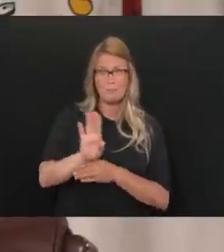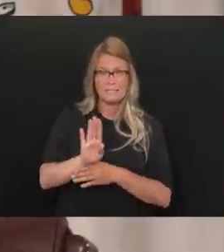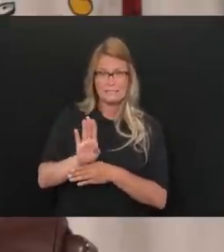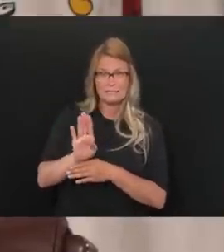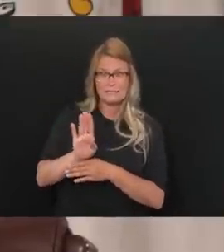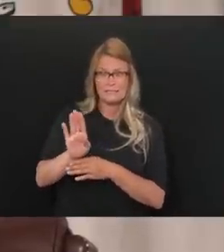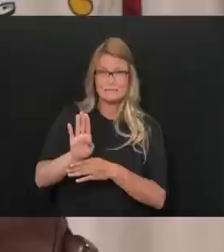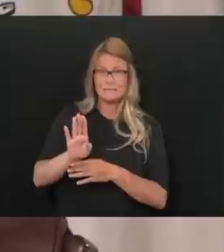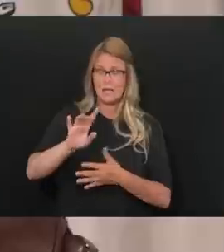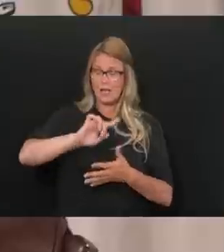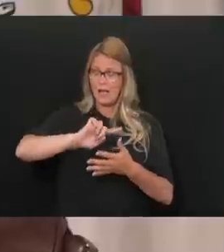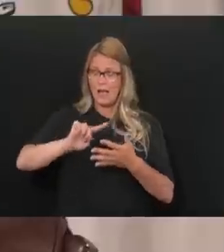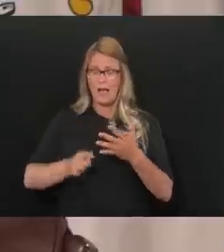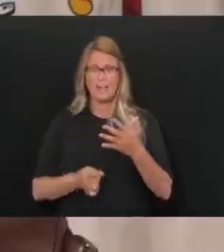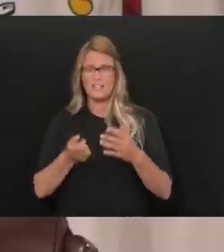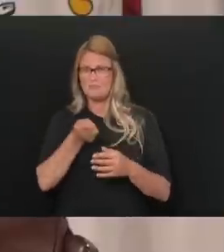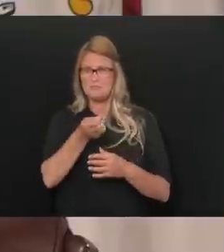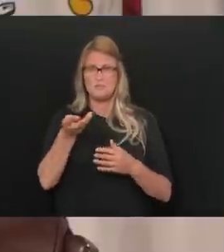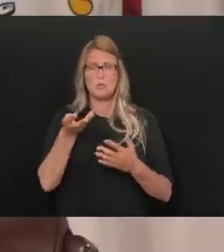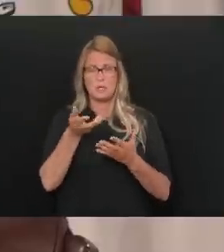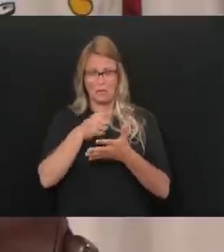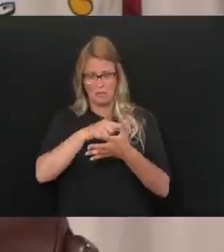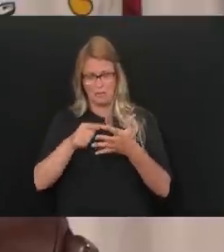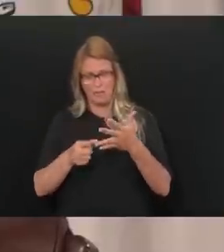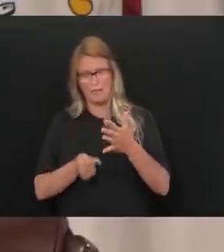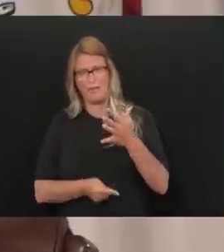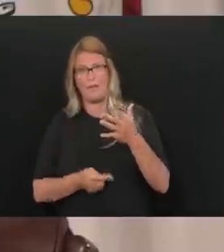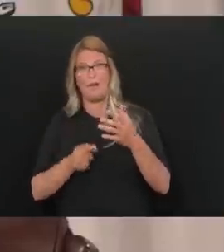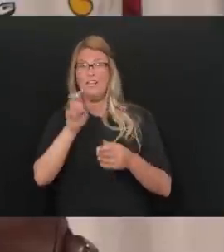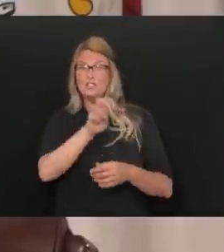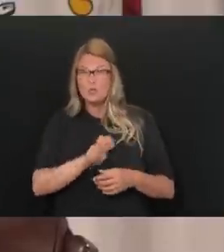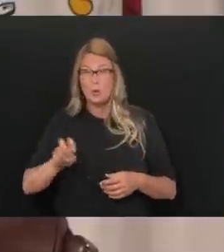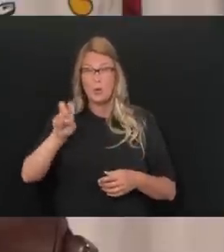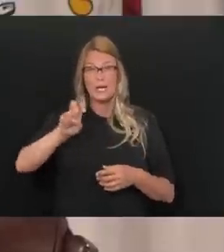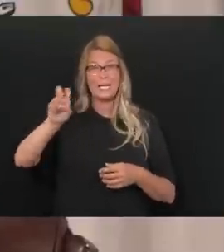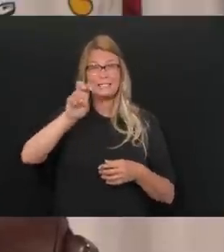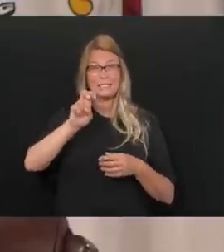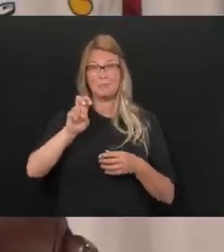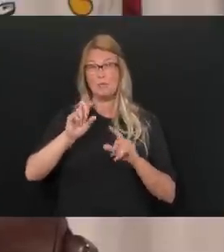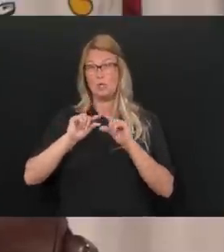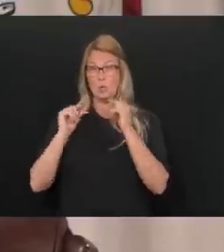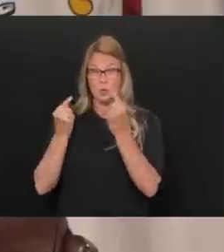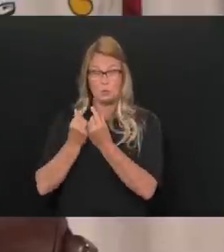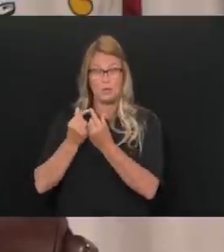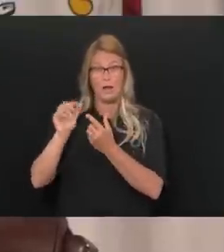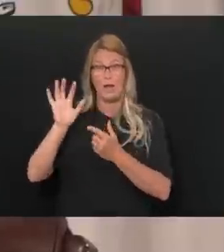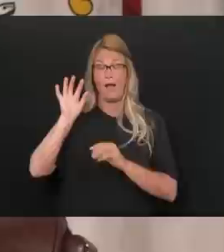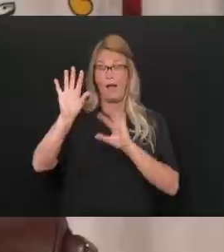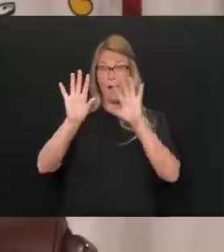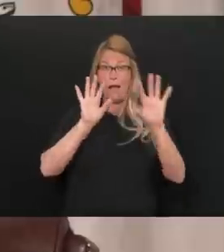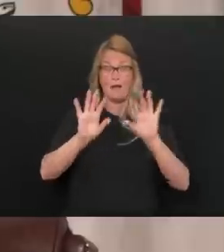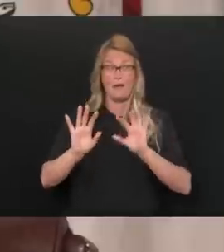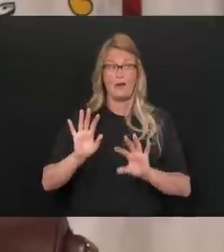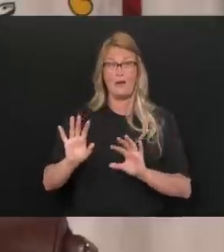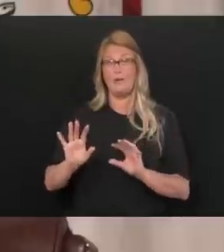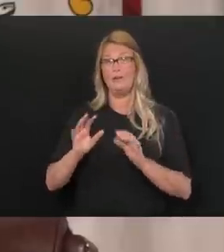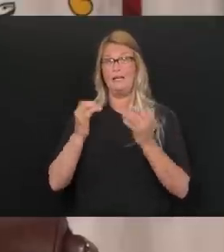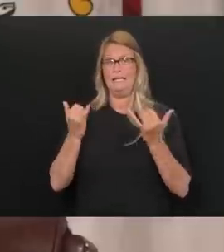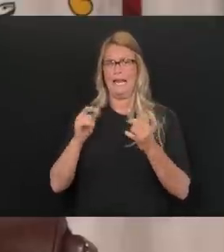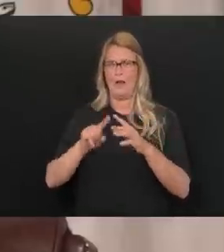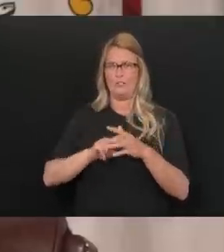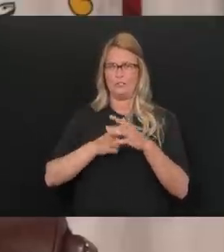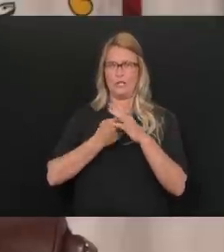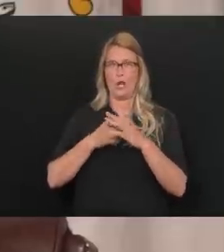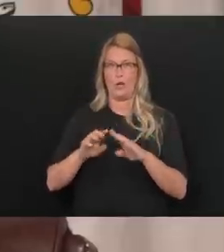so many of just the tourism type industry and everything from the beginning and everything. Now it's just starting to open back up